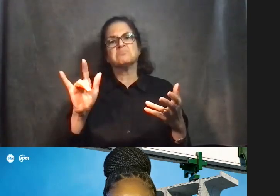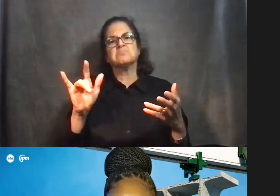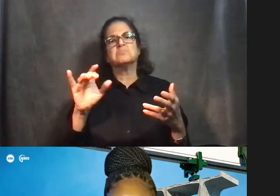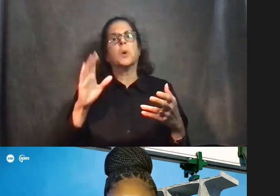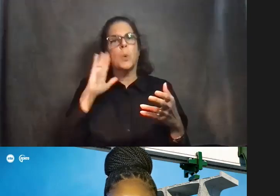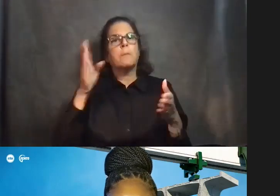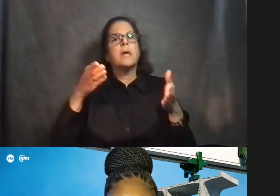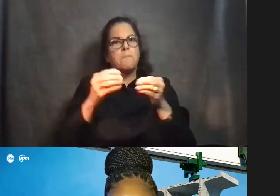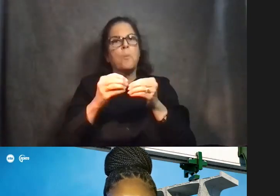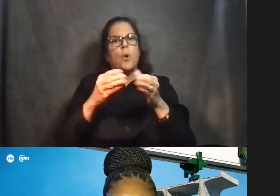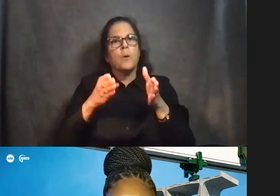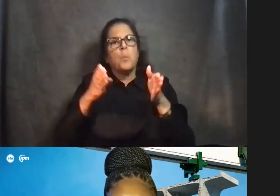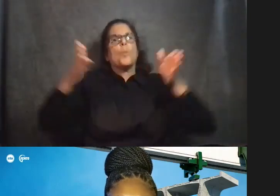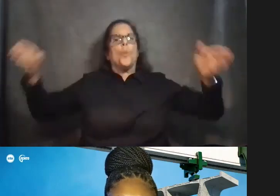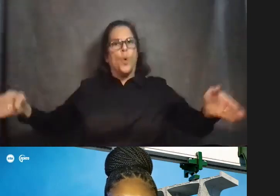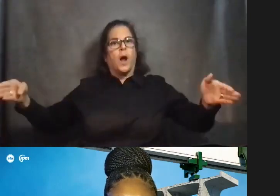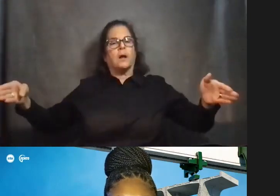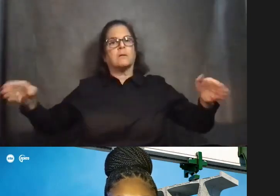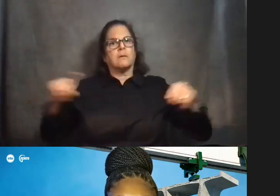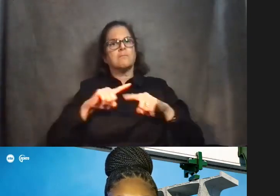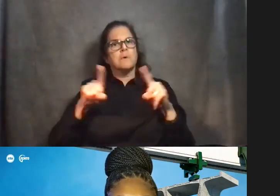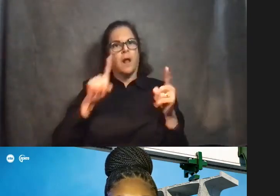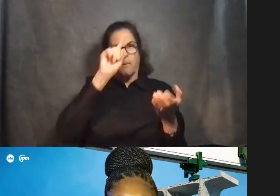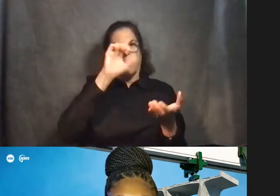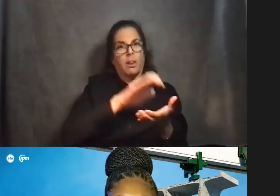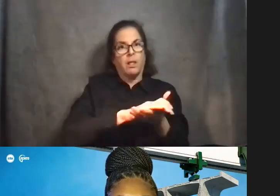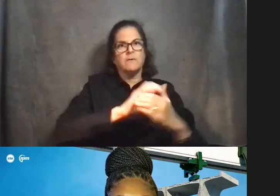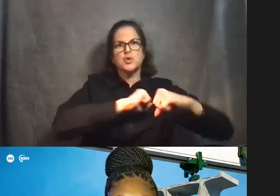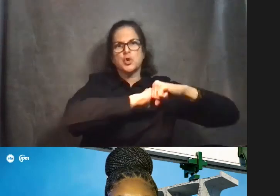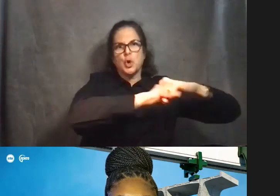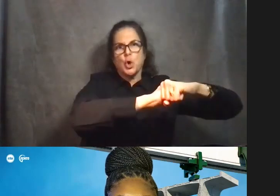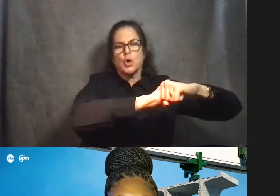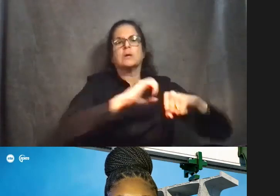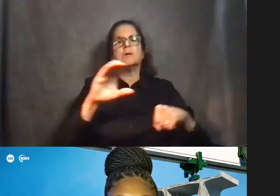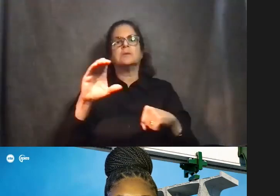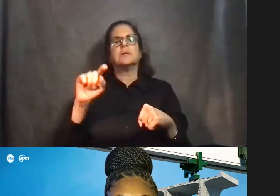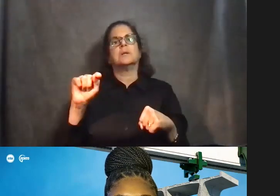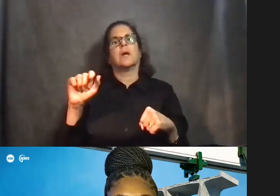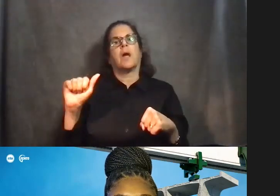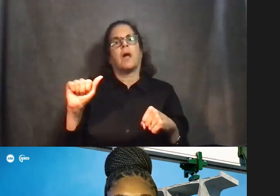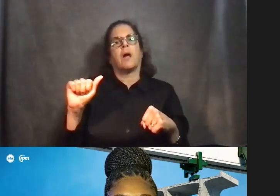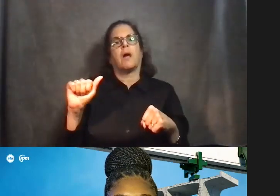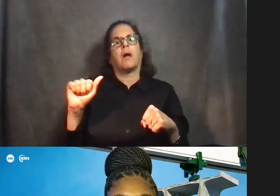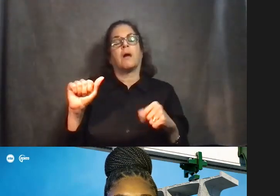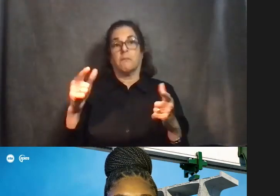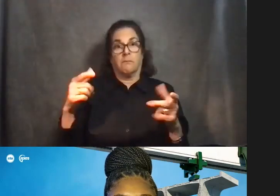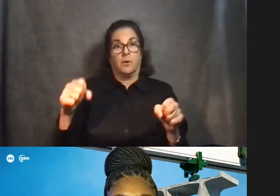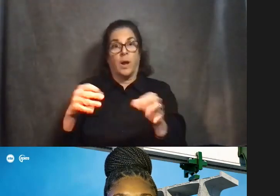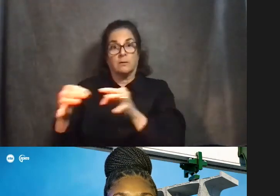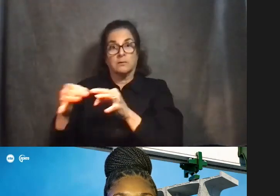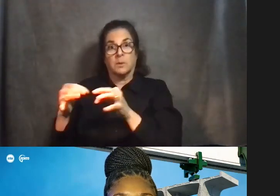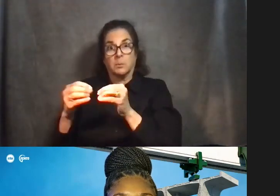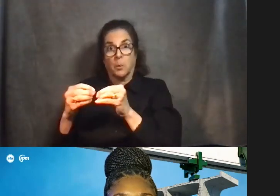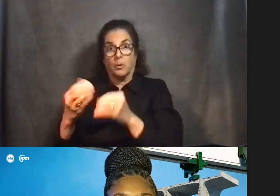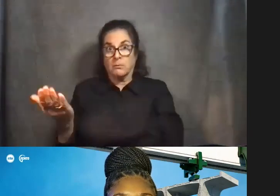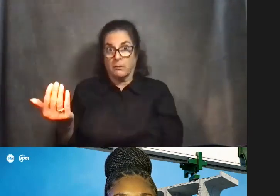that's the main reason I believe is security and CTA can feel free to weigh in if there's anything there else